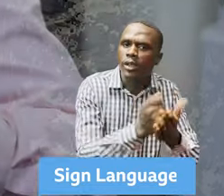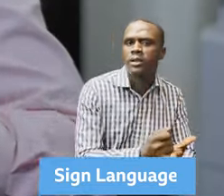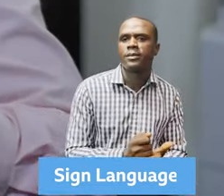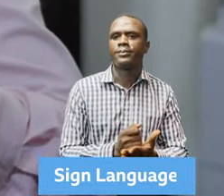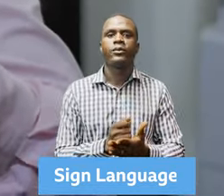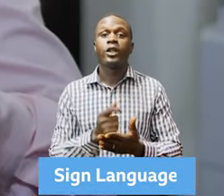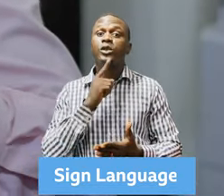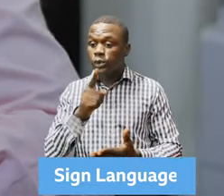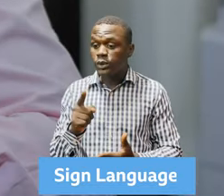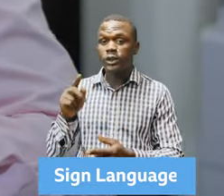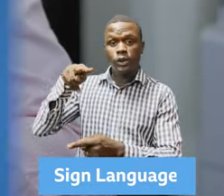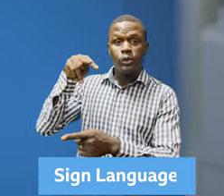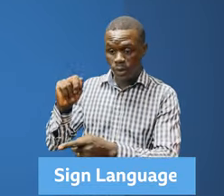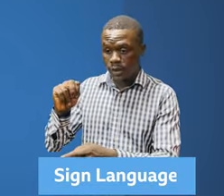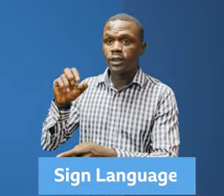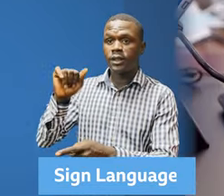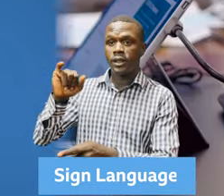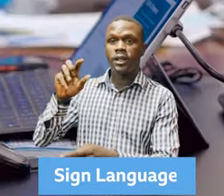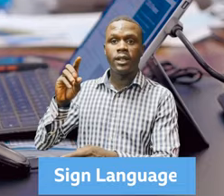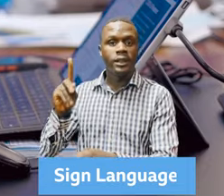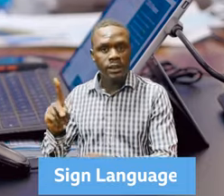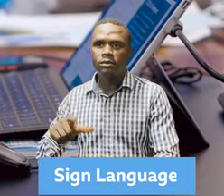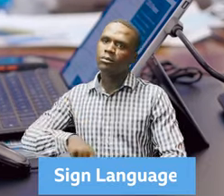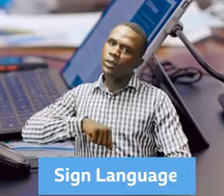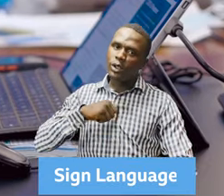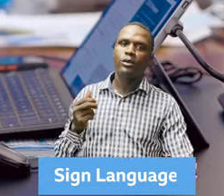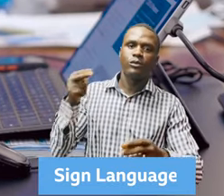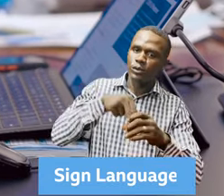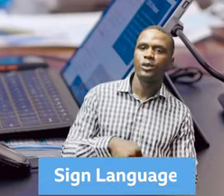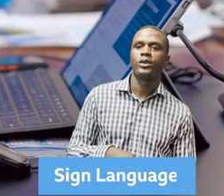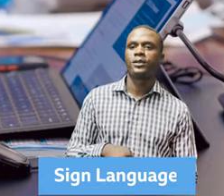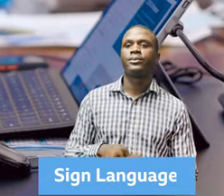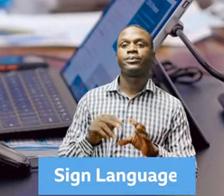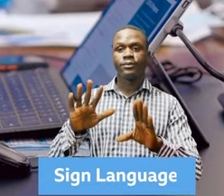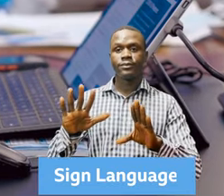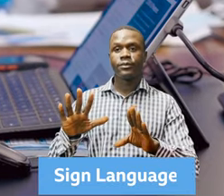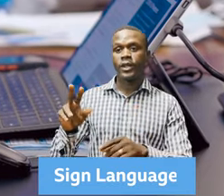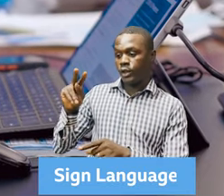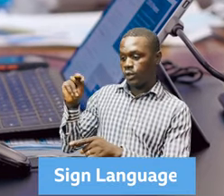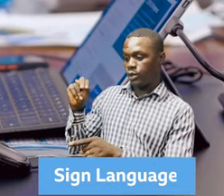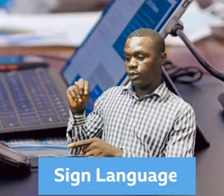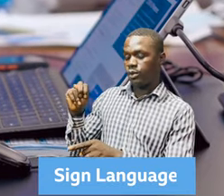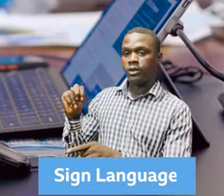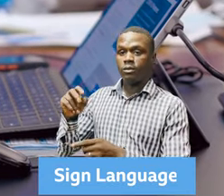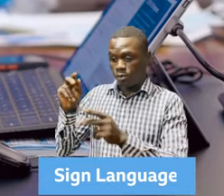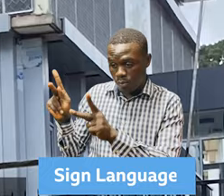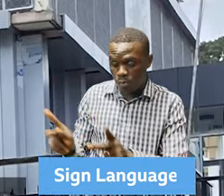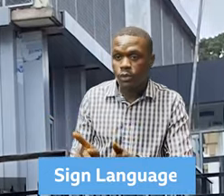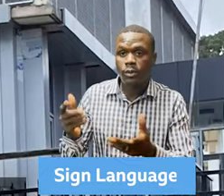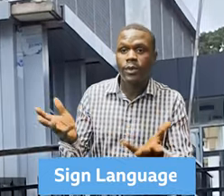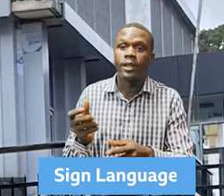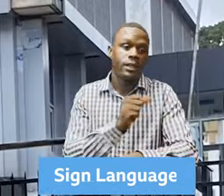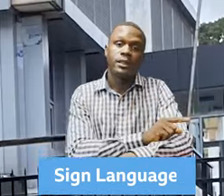AIDS is very proud to be part of this story. The UN CDF country program in Sierra Leone has a focus on supporting the